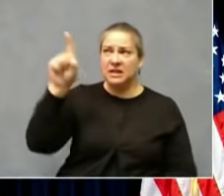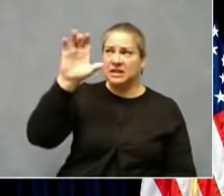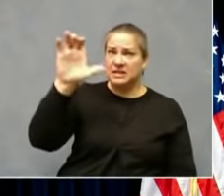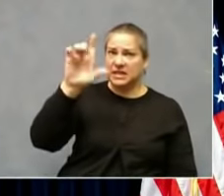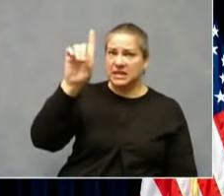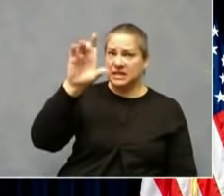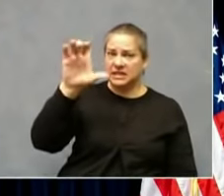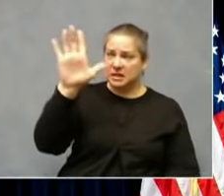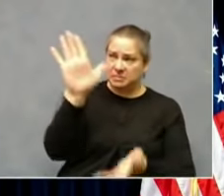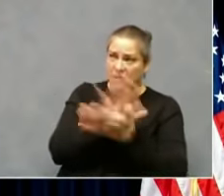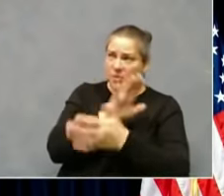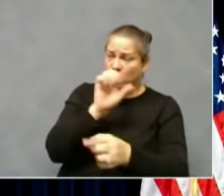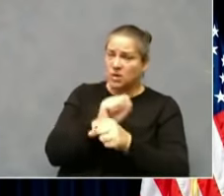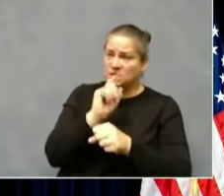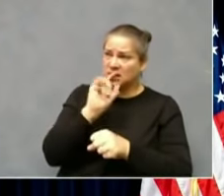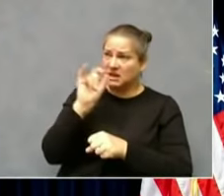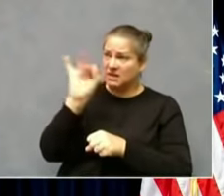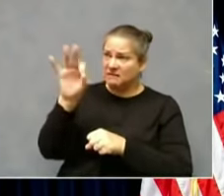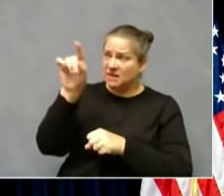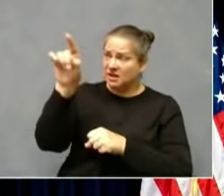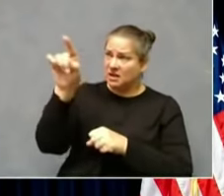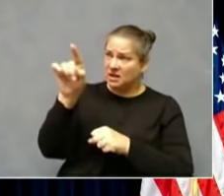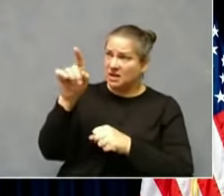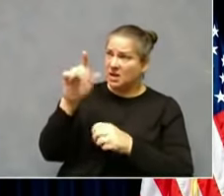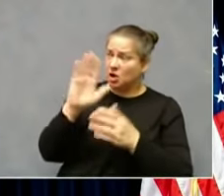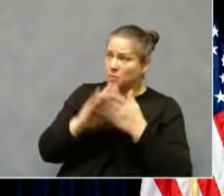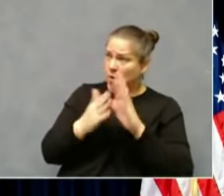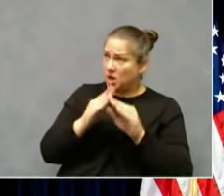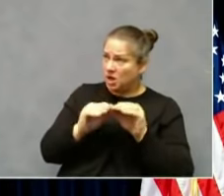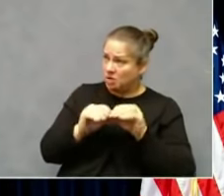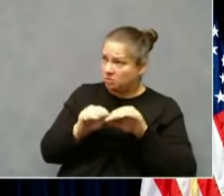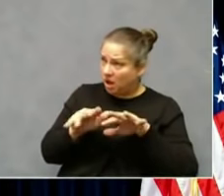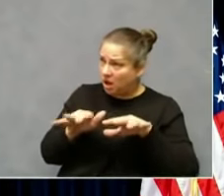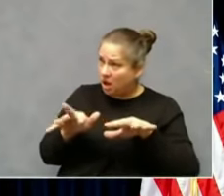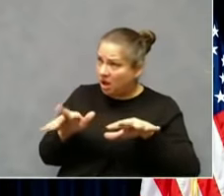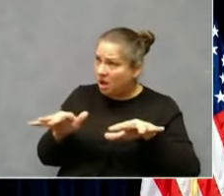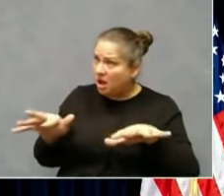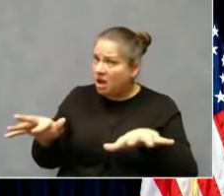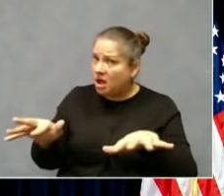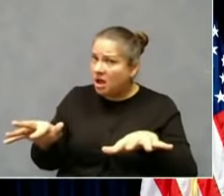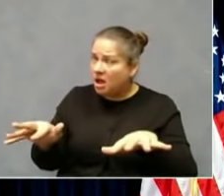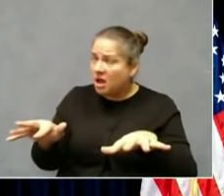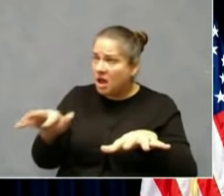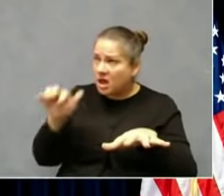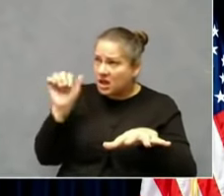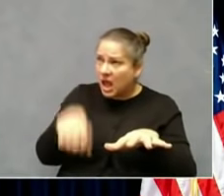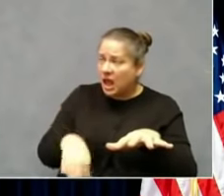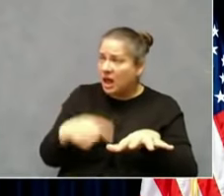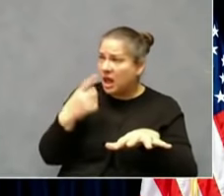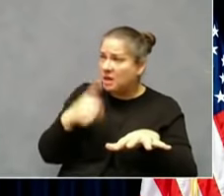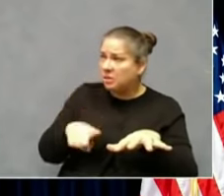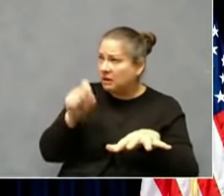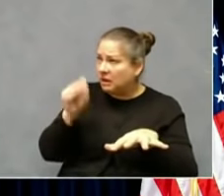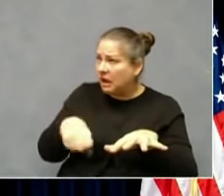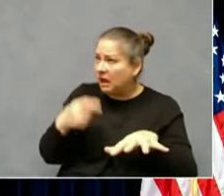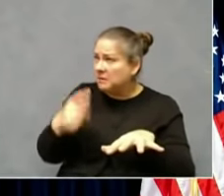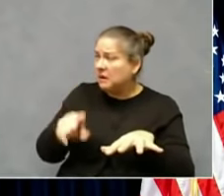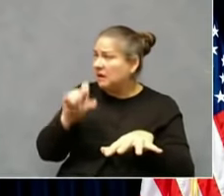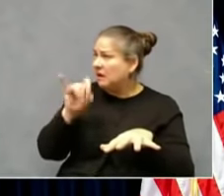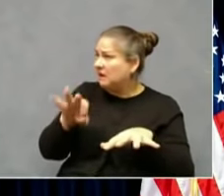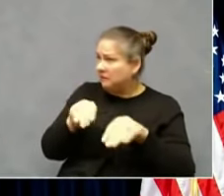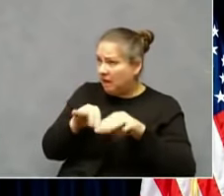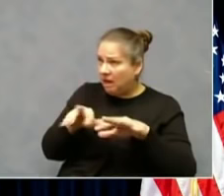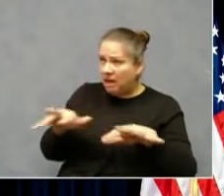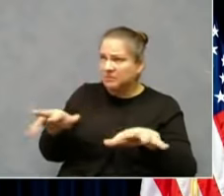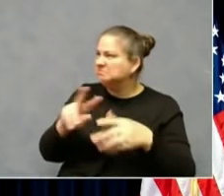community spread can get so large or or the or the or circumstances on the ground can to where it's no longer safe. I remember